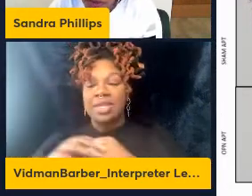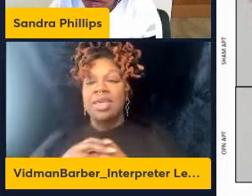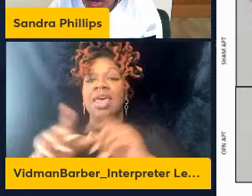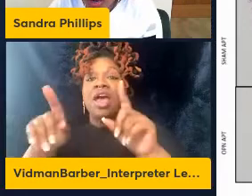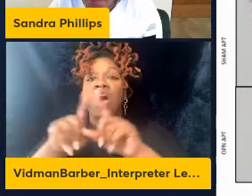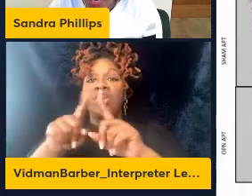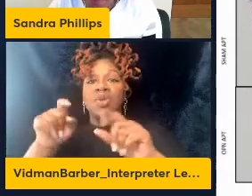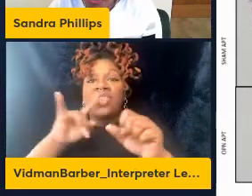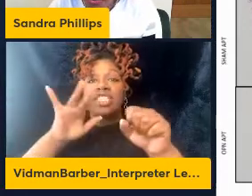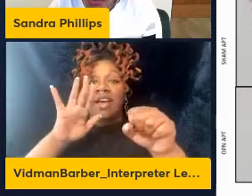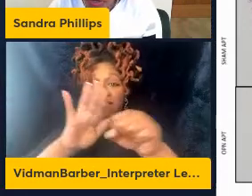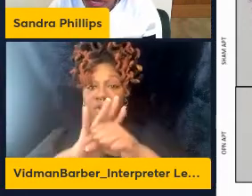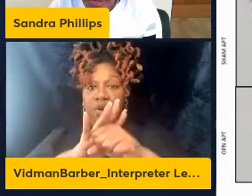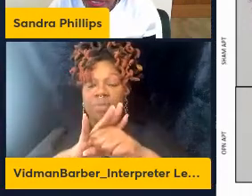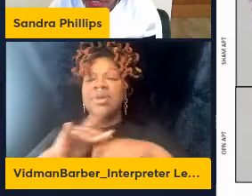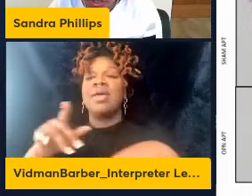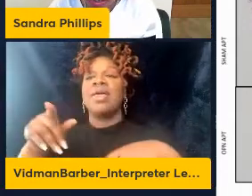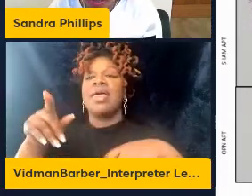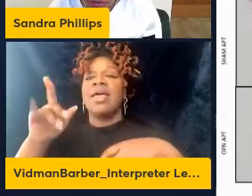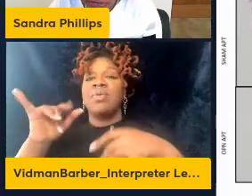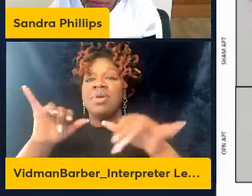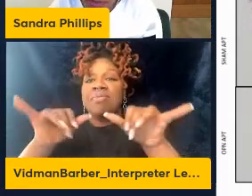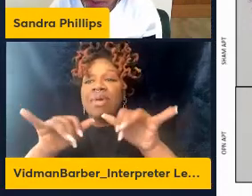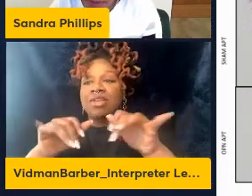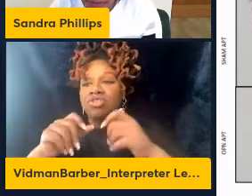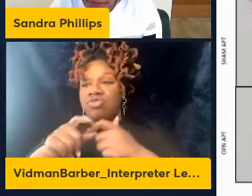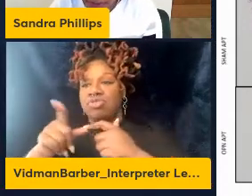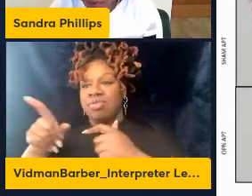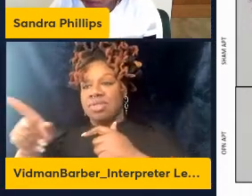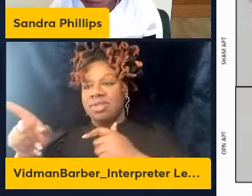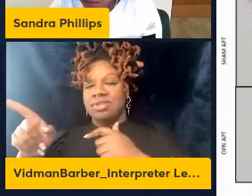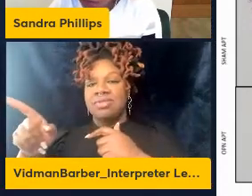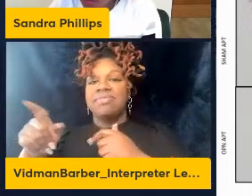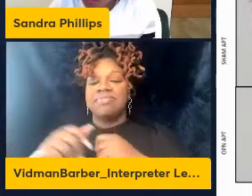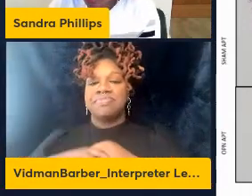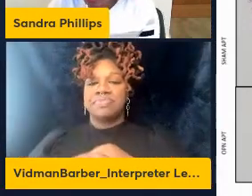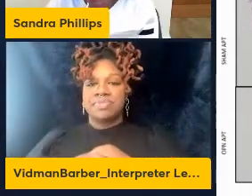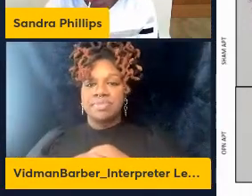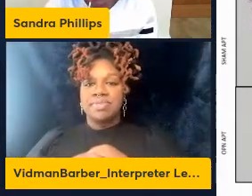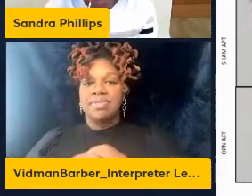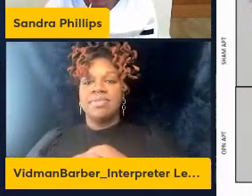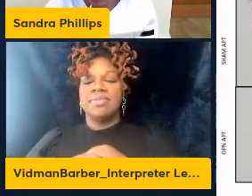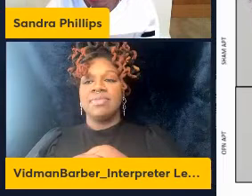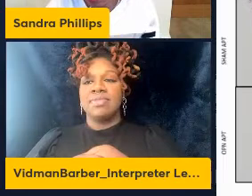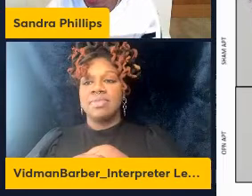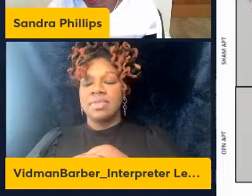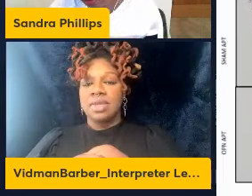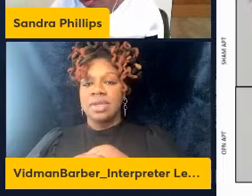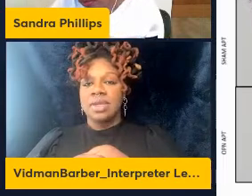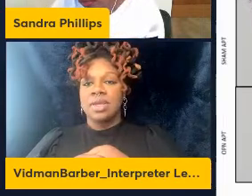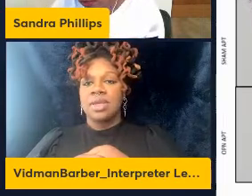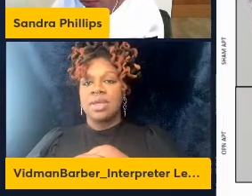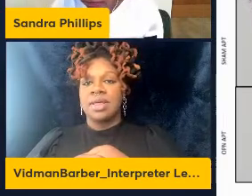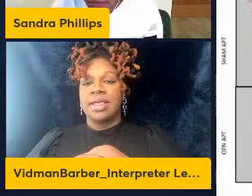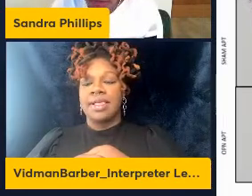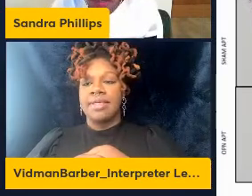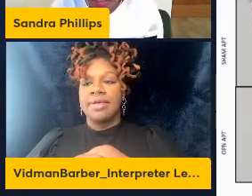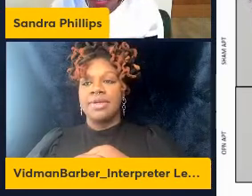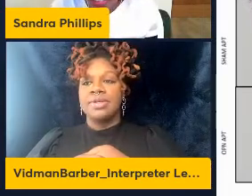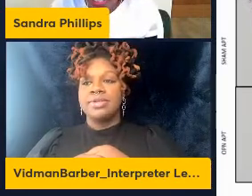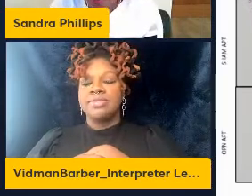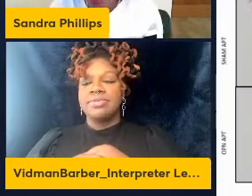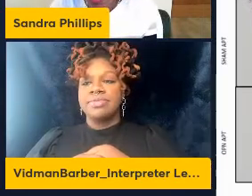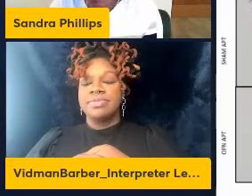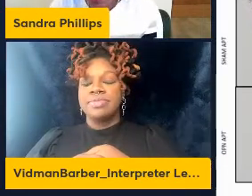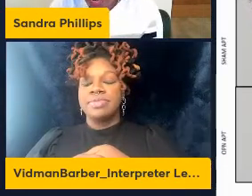confirmed by measuring LDH that are released by the cells that were killed.